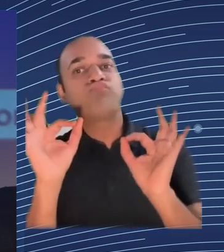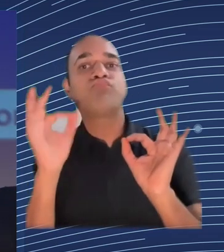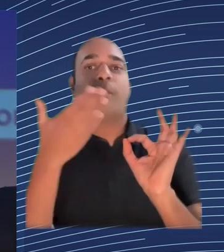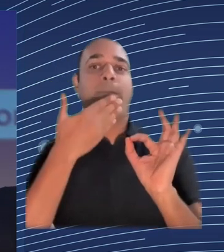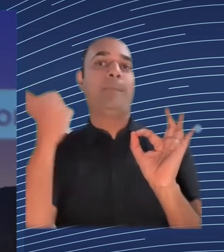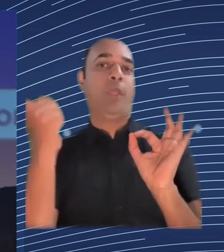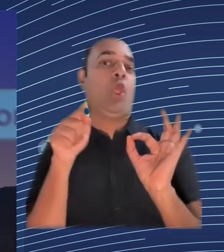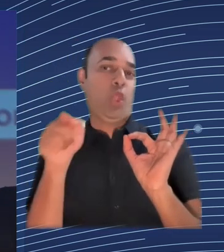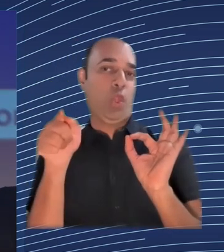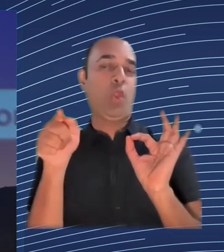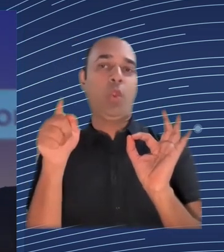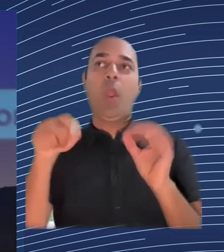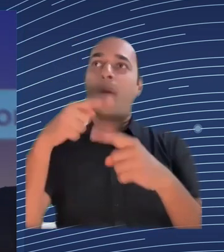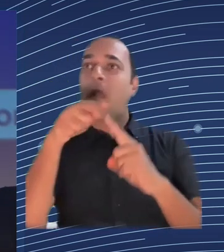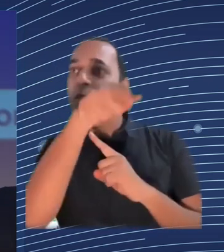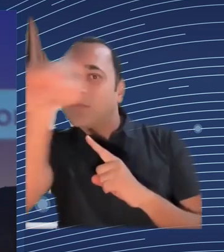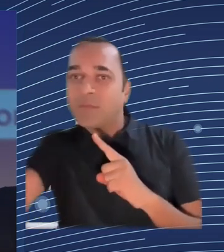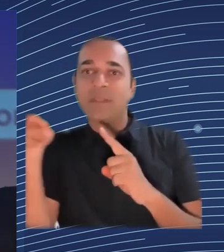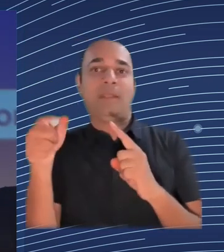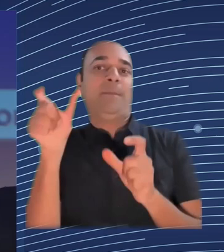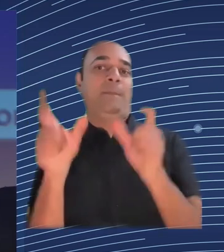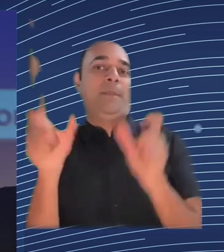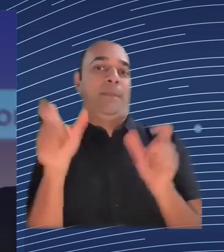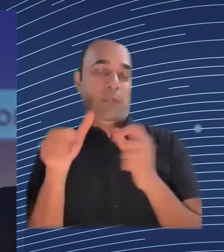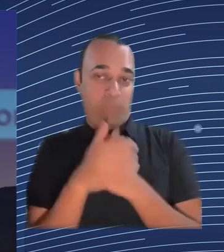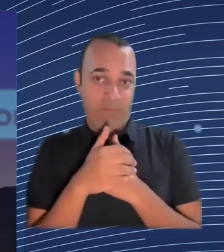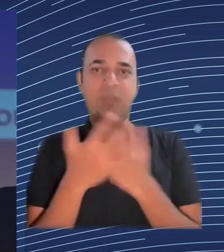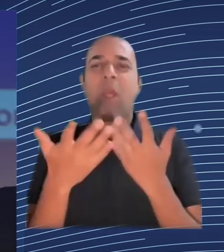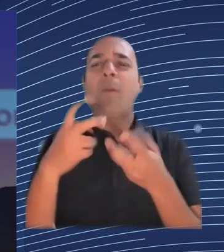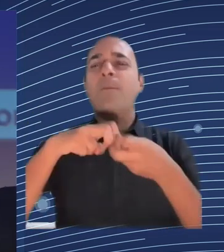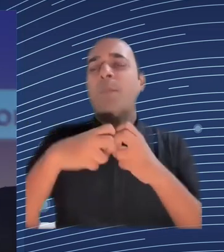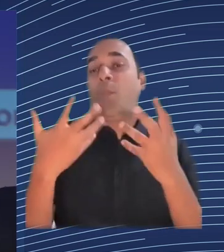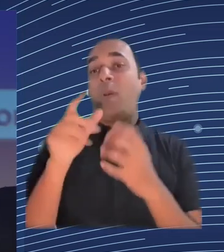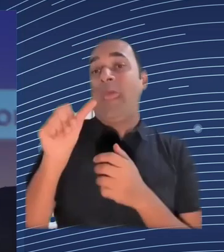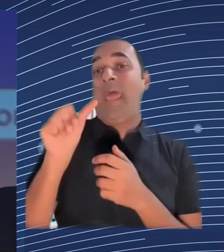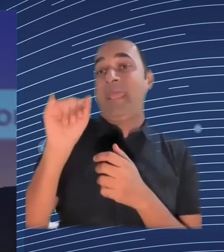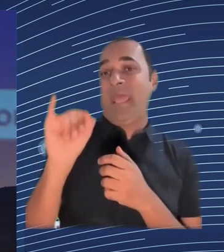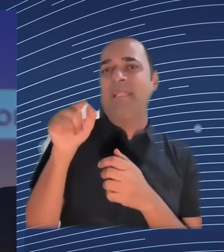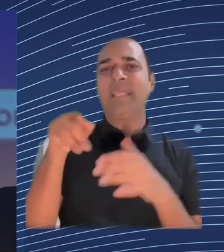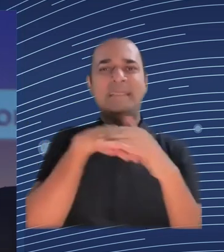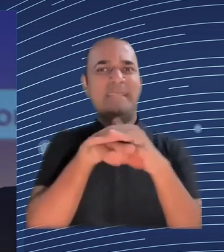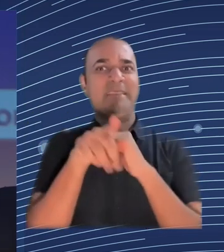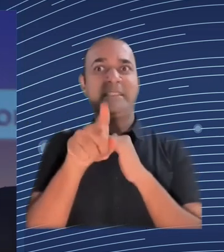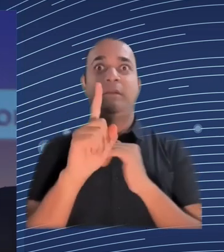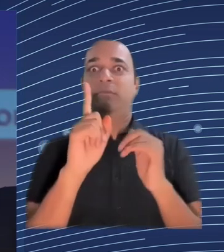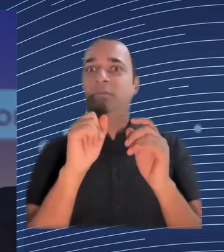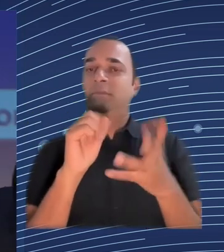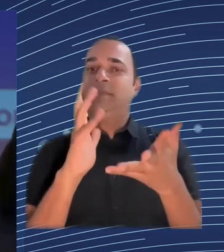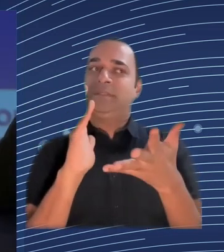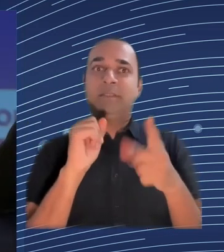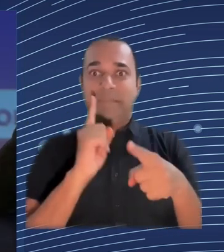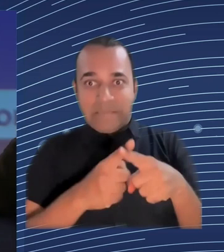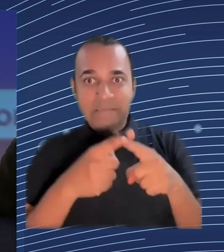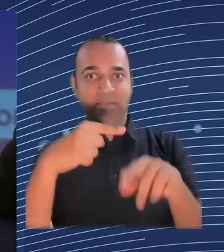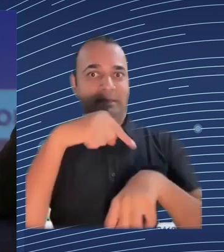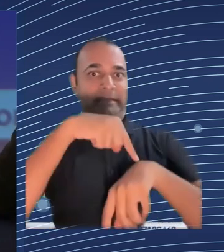the whole idea is that people make decisions about people not AI I think furthermore what we've spent a lot of